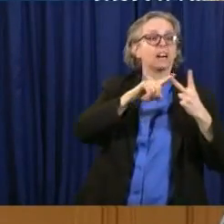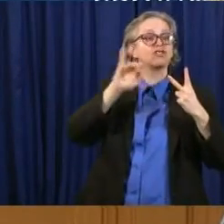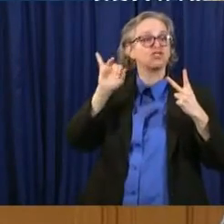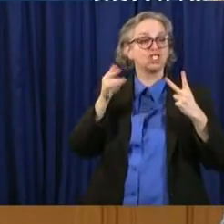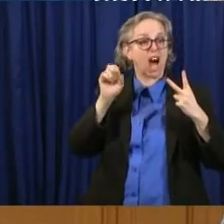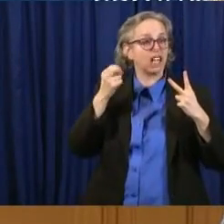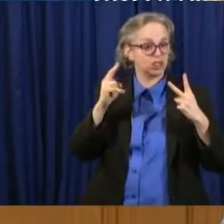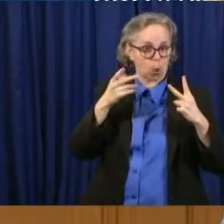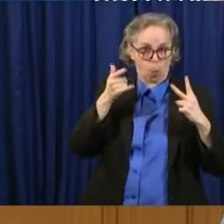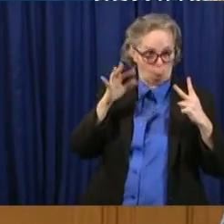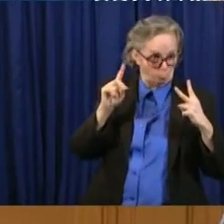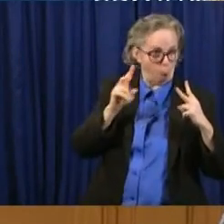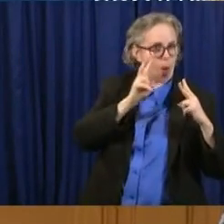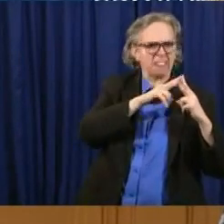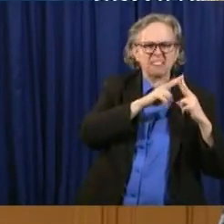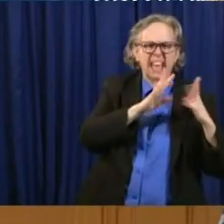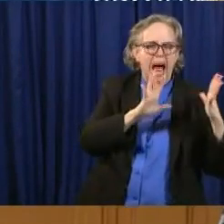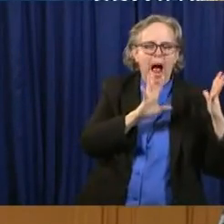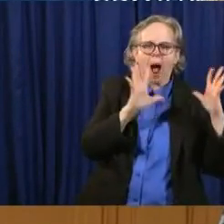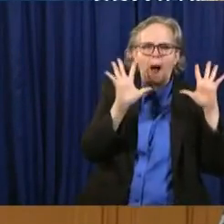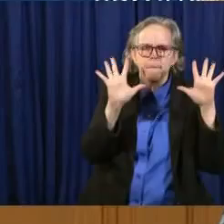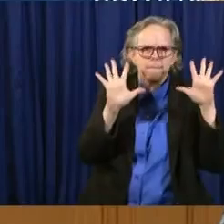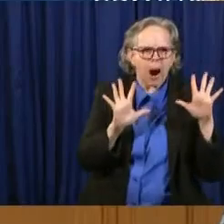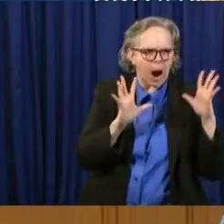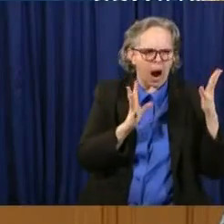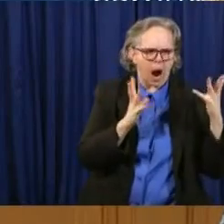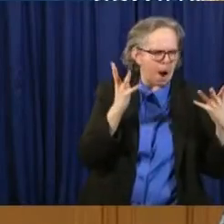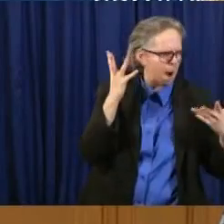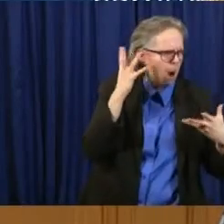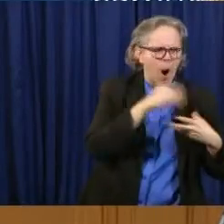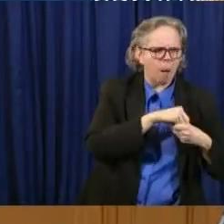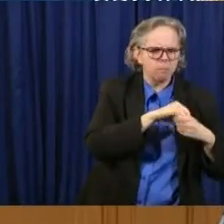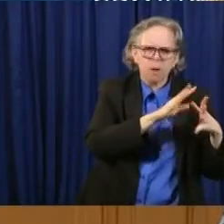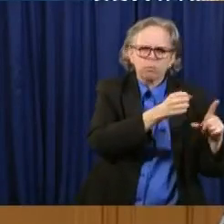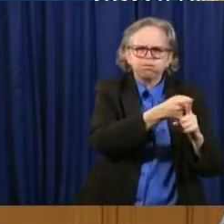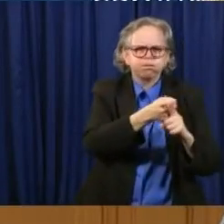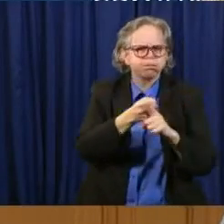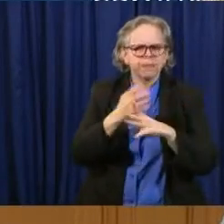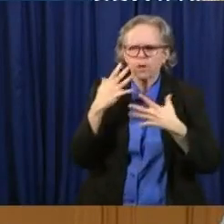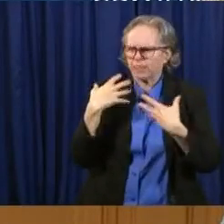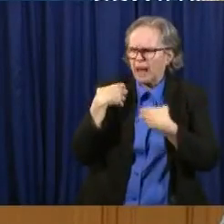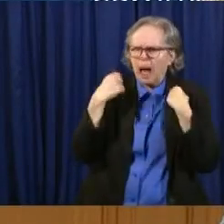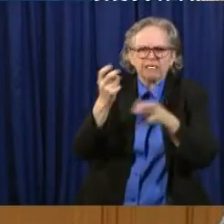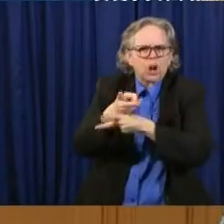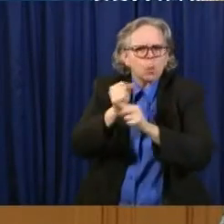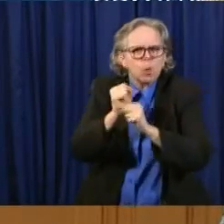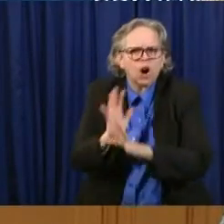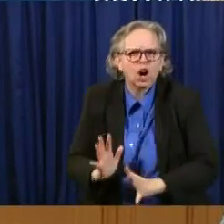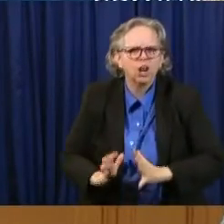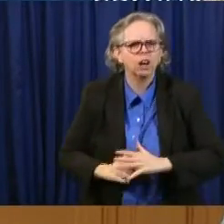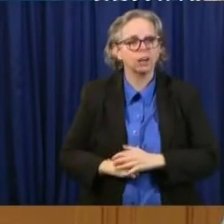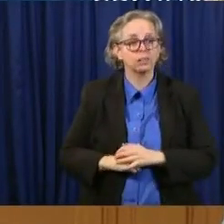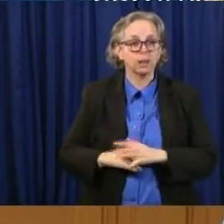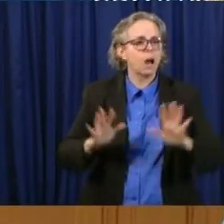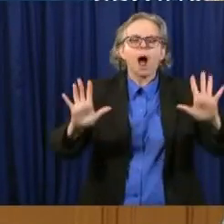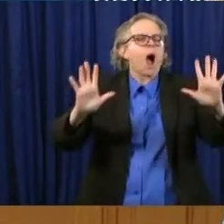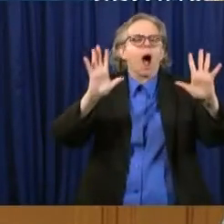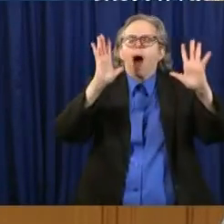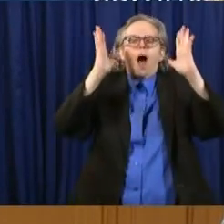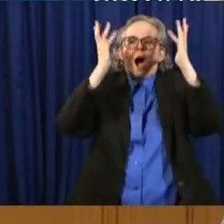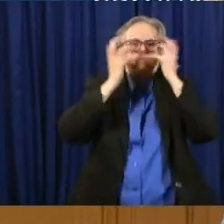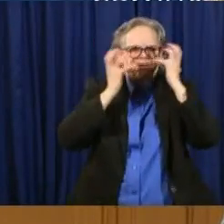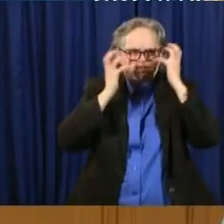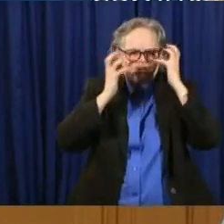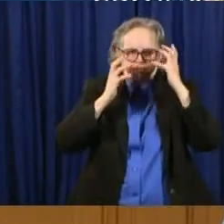The impact that it's having on the healthcare community across the nation is, it's just, it's humbling. Greg Kimmel at